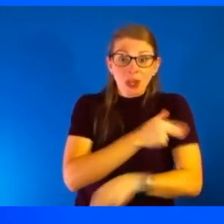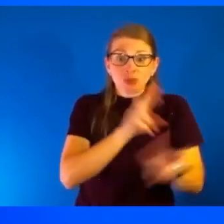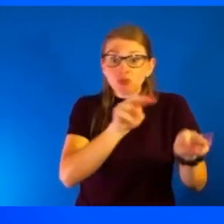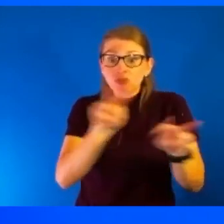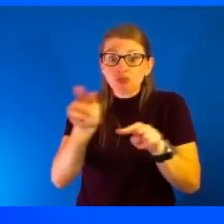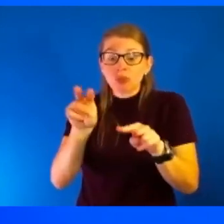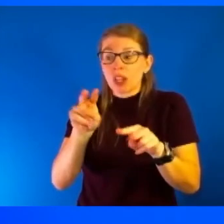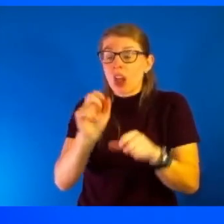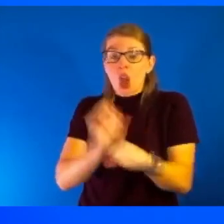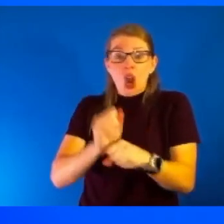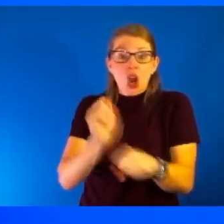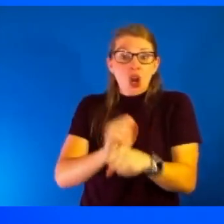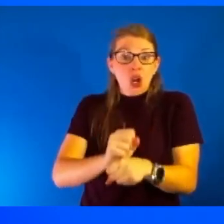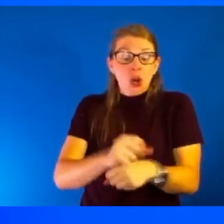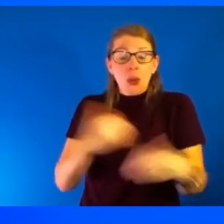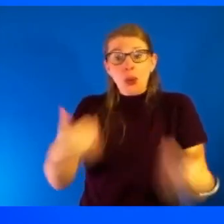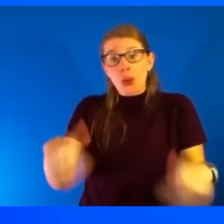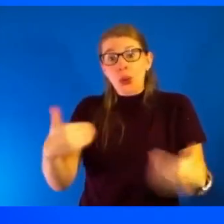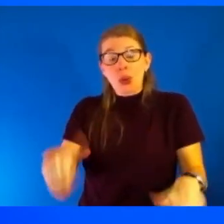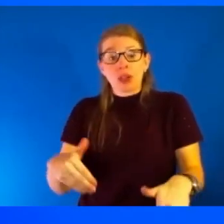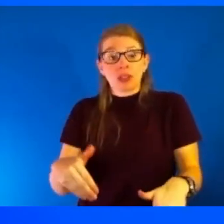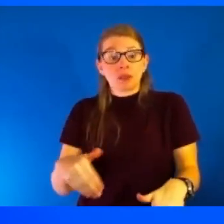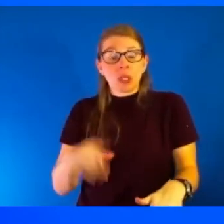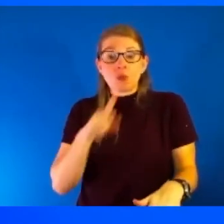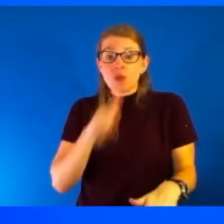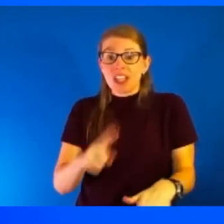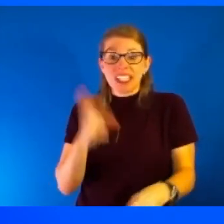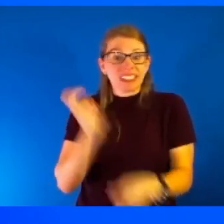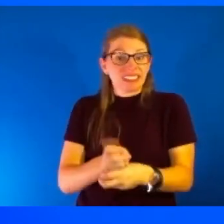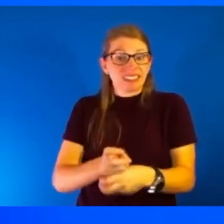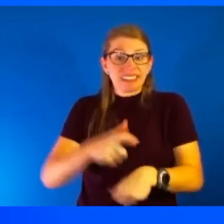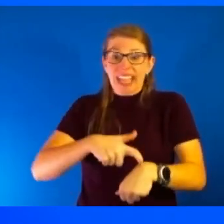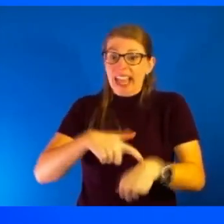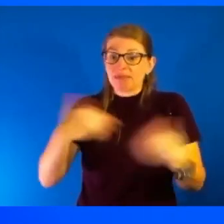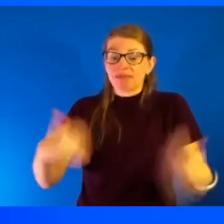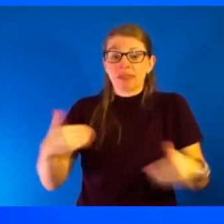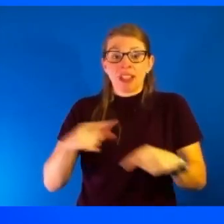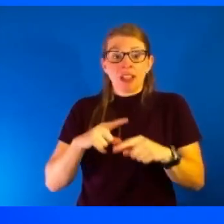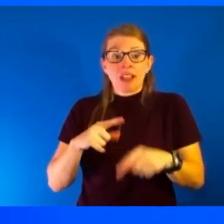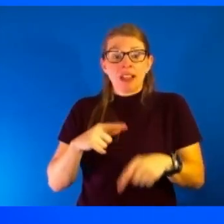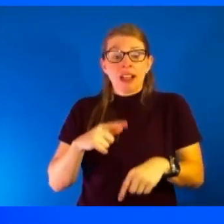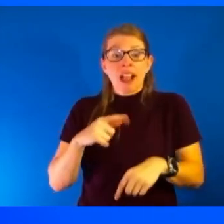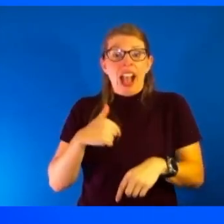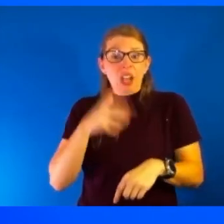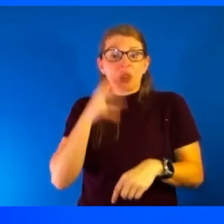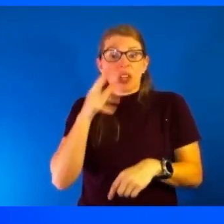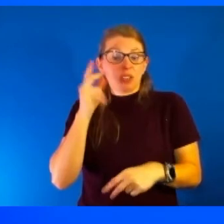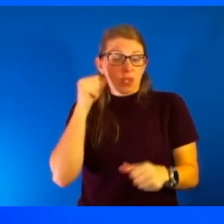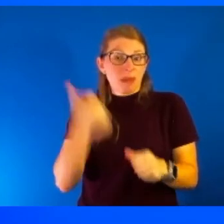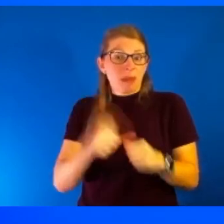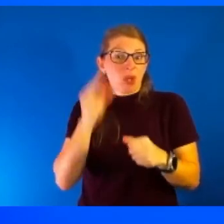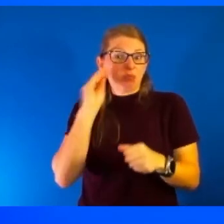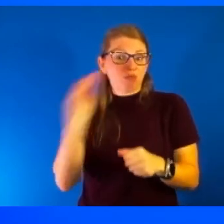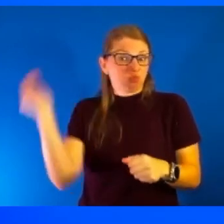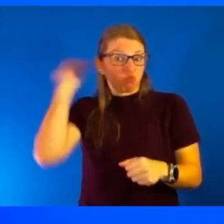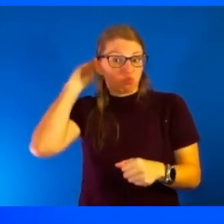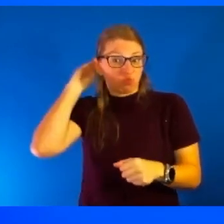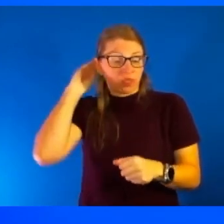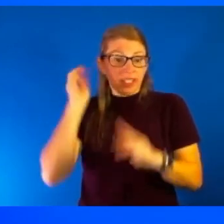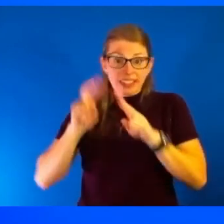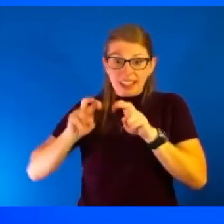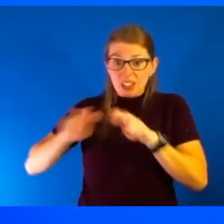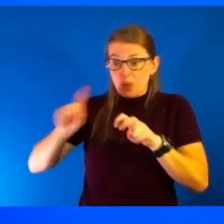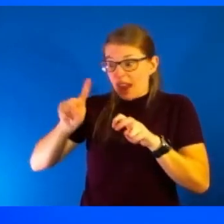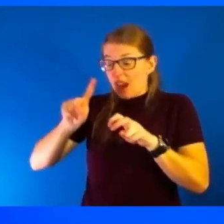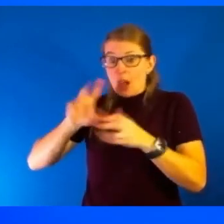the hardest of times. It's been really remarkable and I will carry that back with me as I continue to assess where we are, take lessons